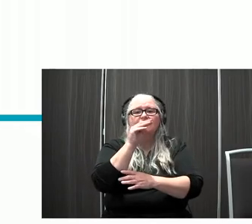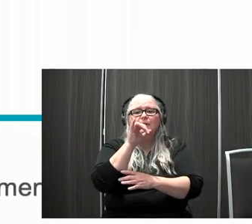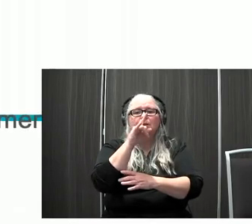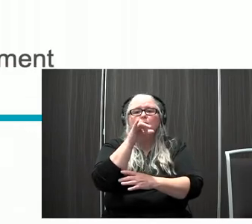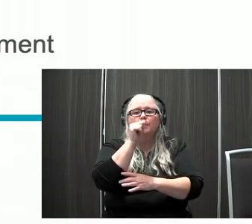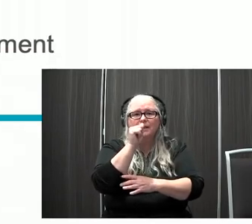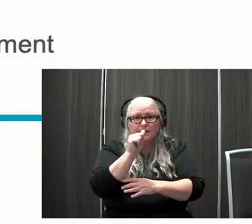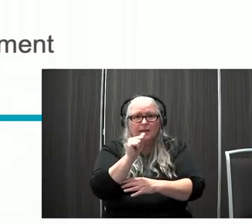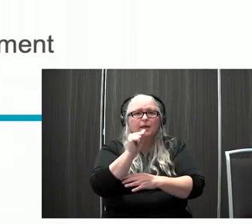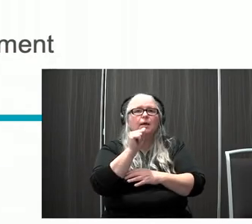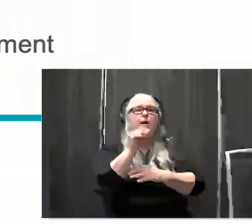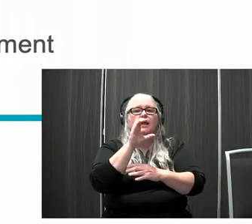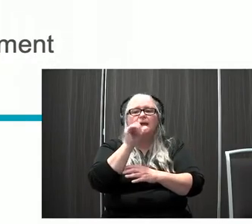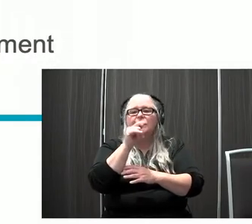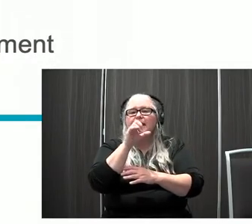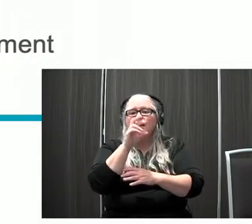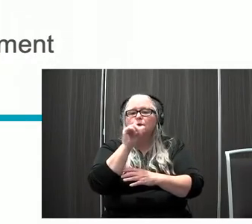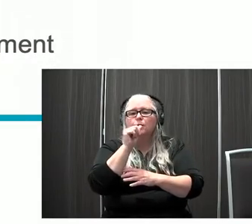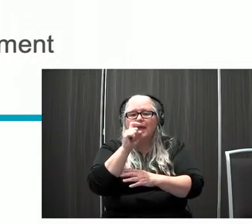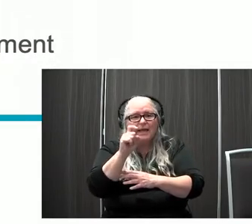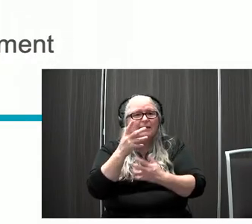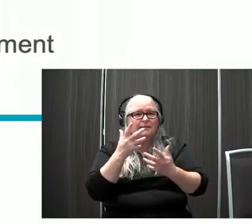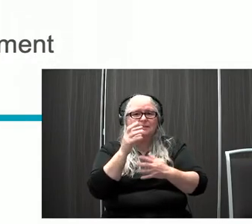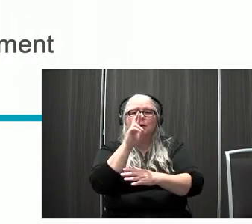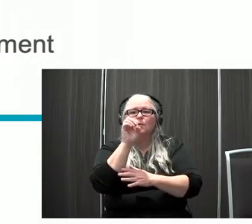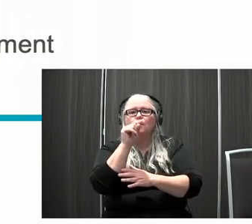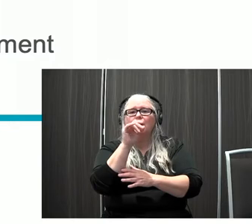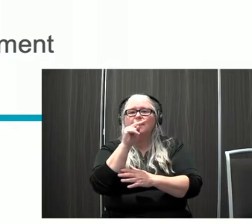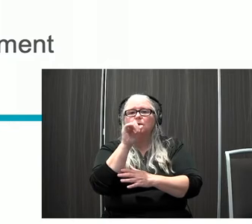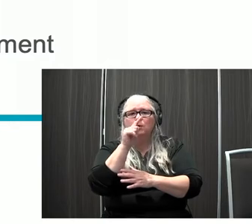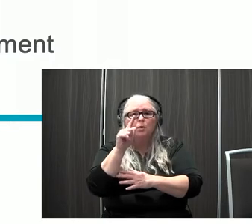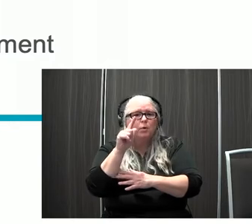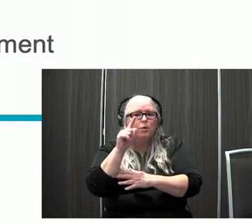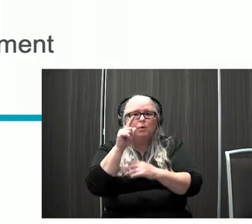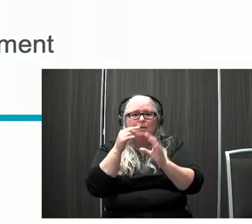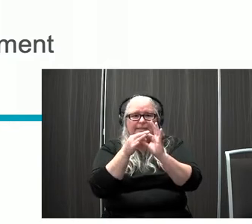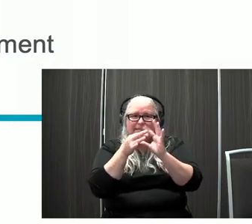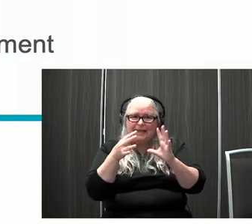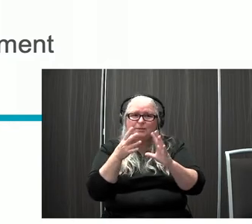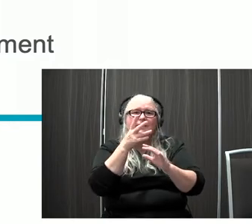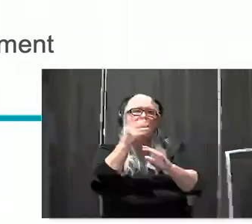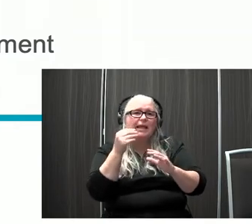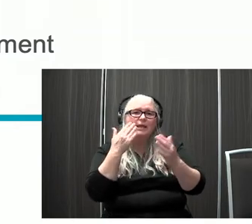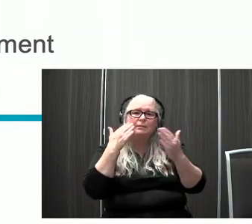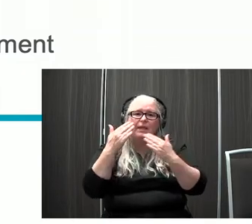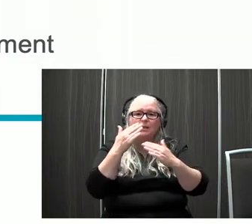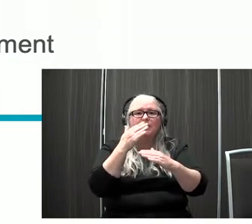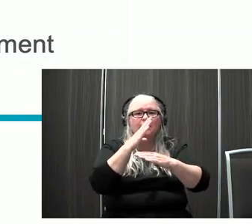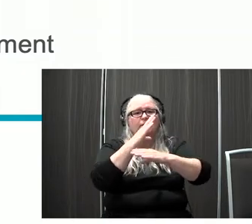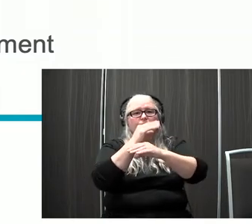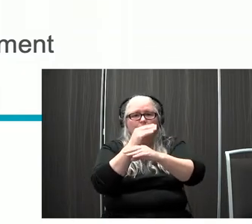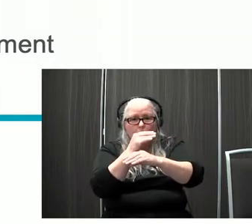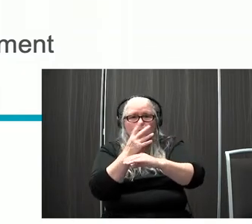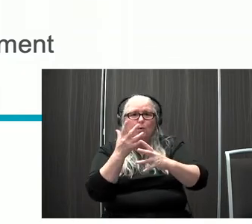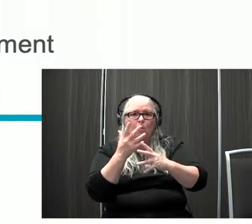Cataracts. Retinal detachment. And finally, they may also experience photophobia. These